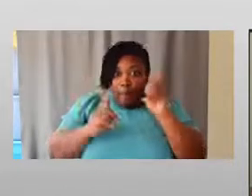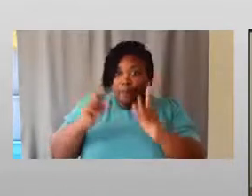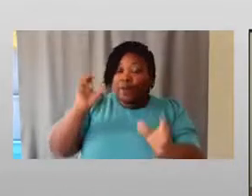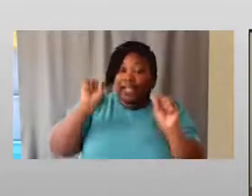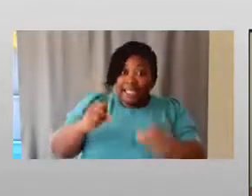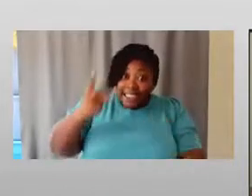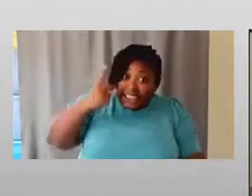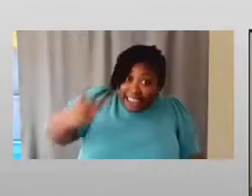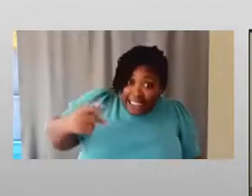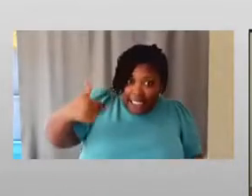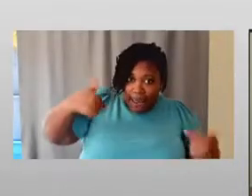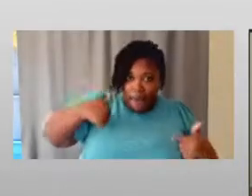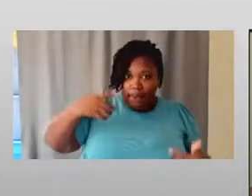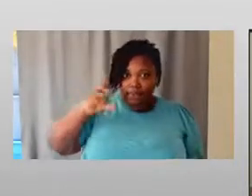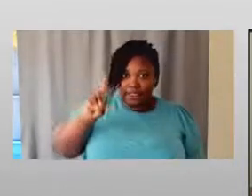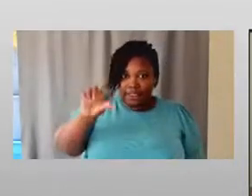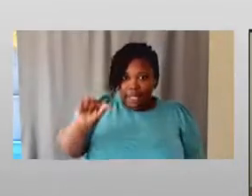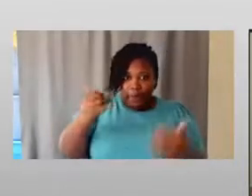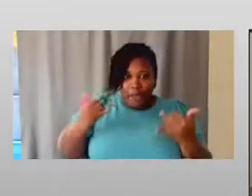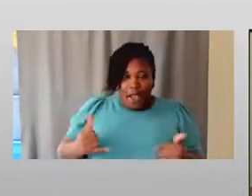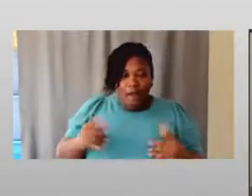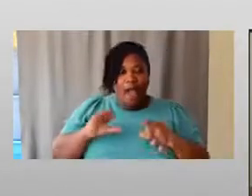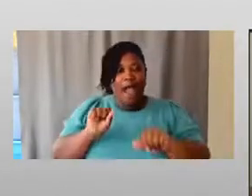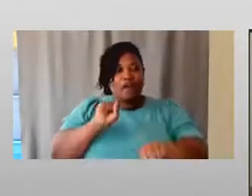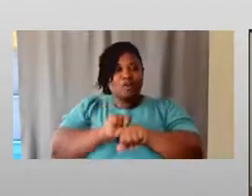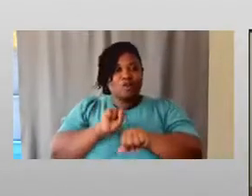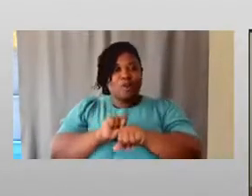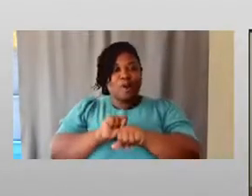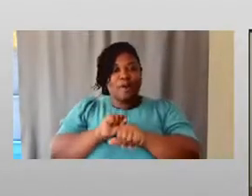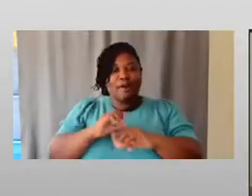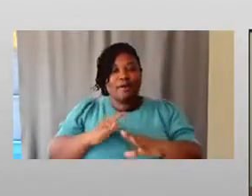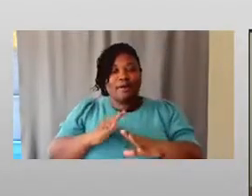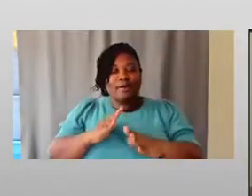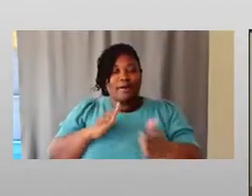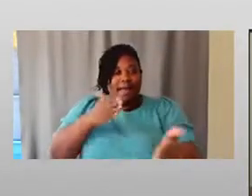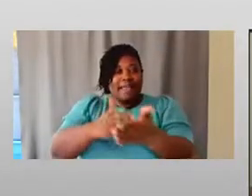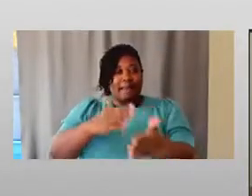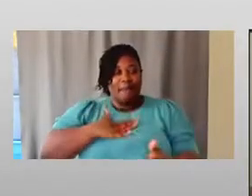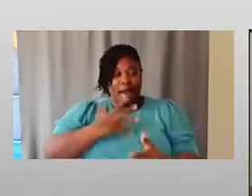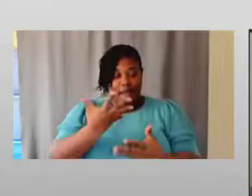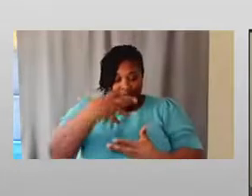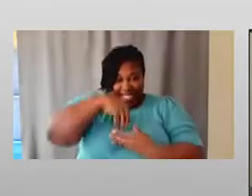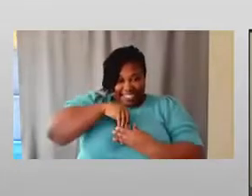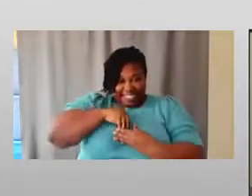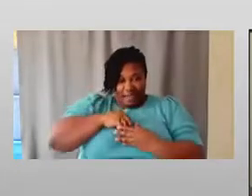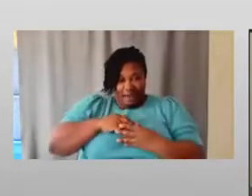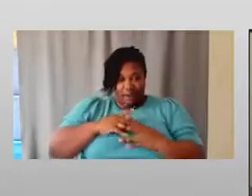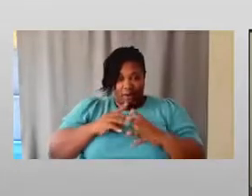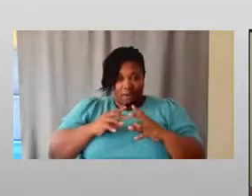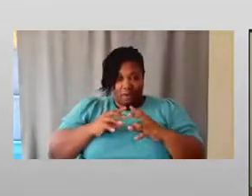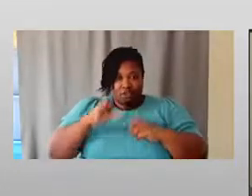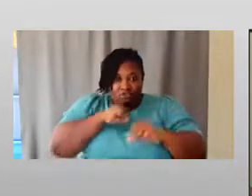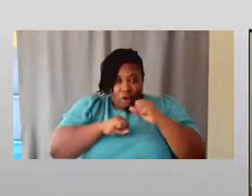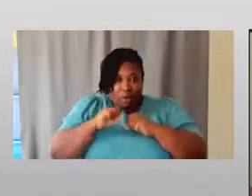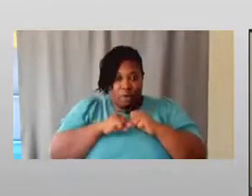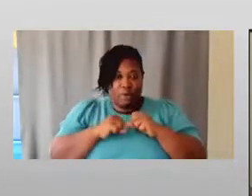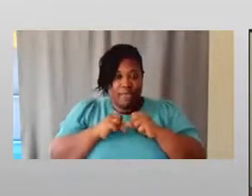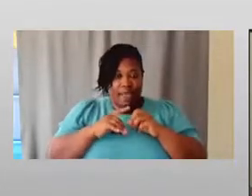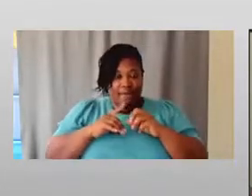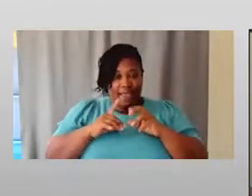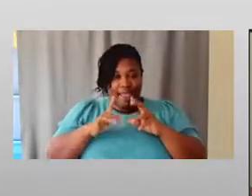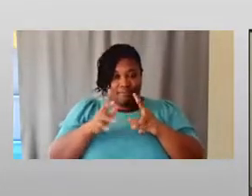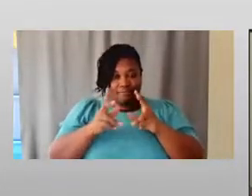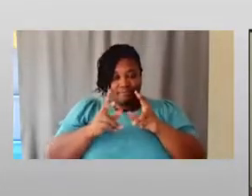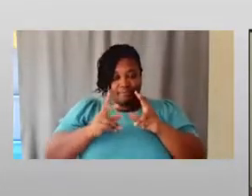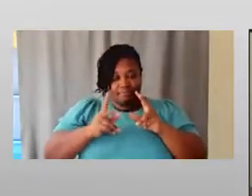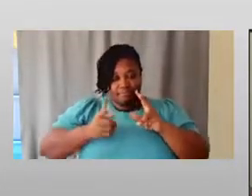you know, I had to still work against my own internal ableism and deconstruct that within myself. And so